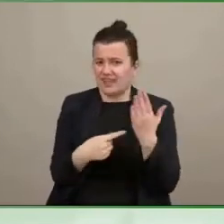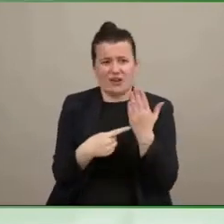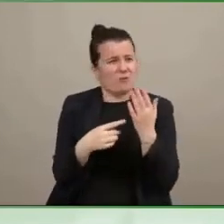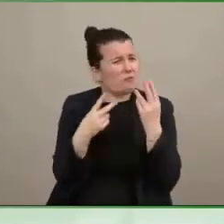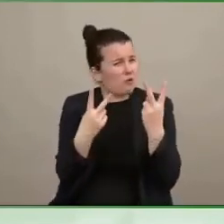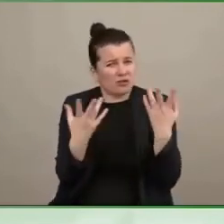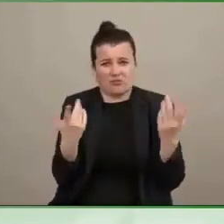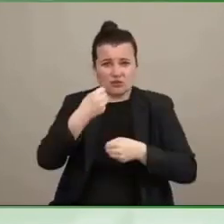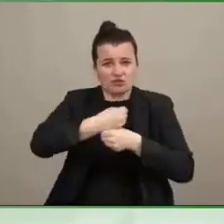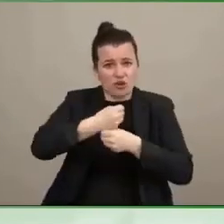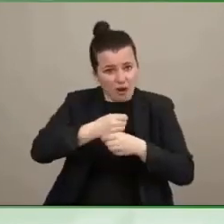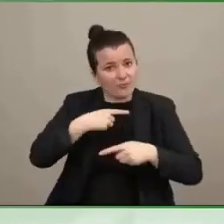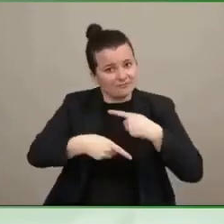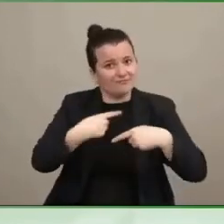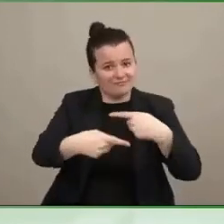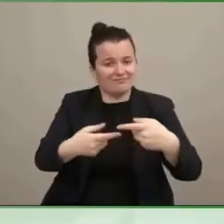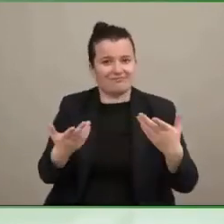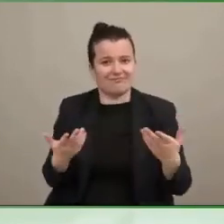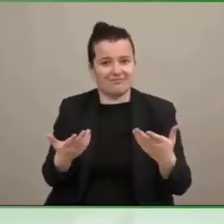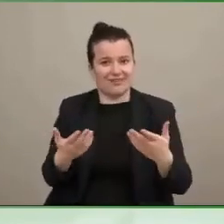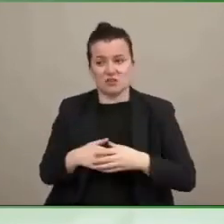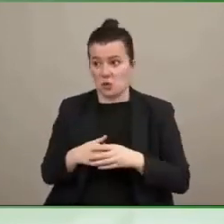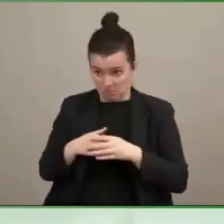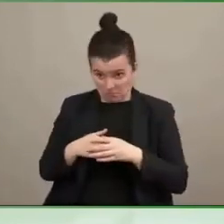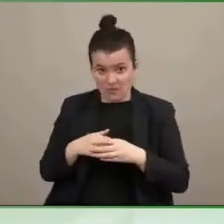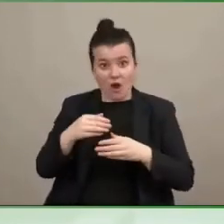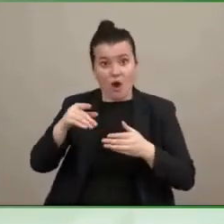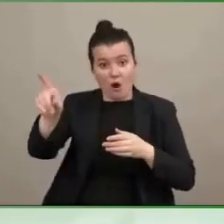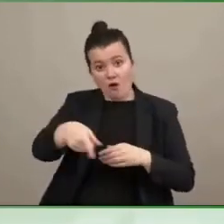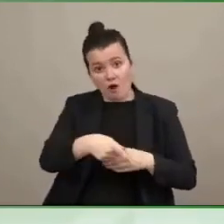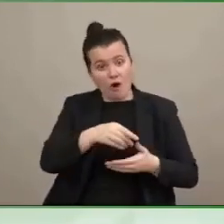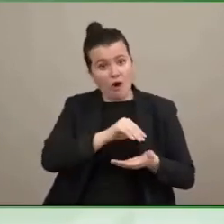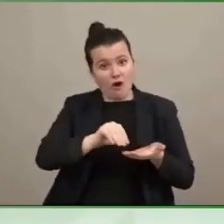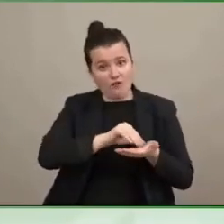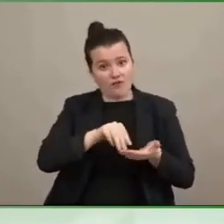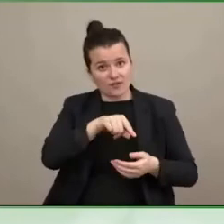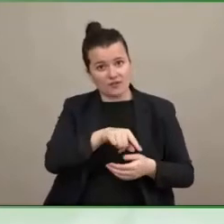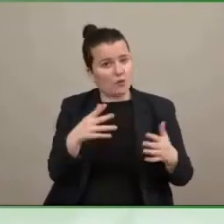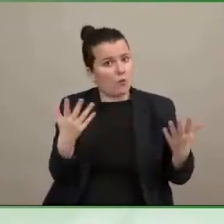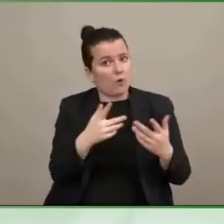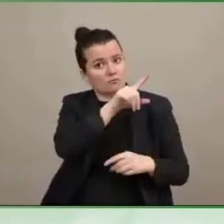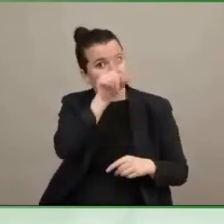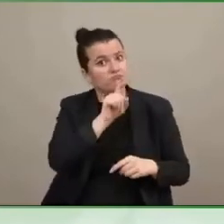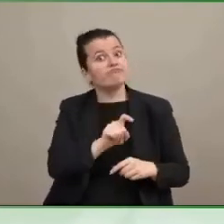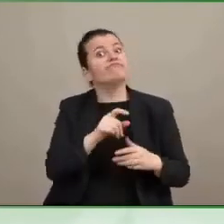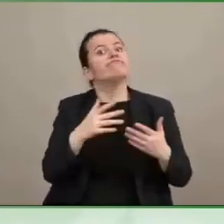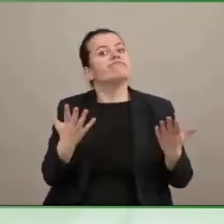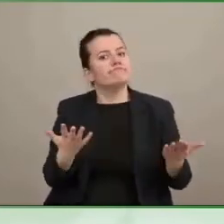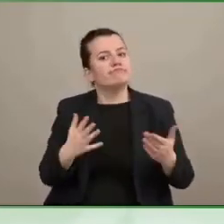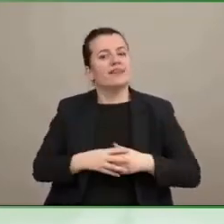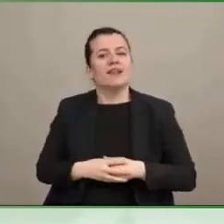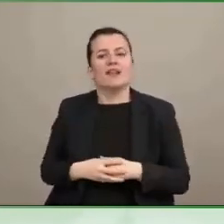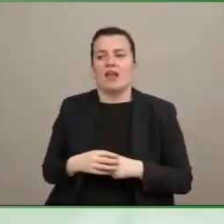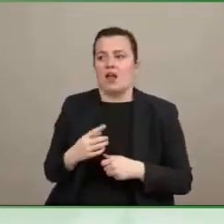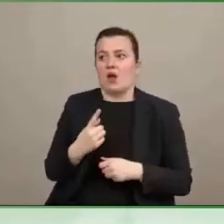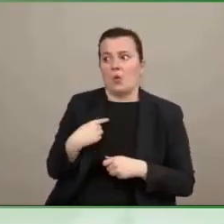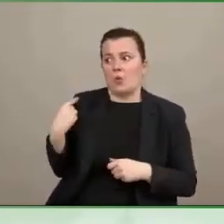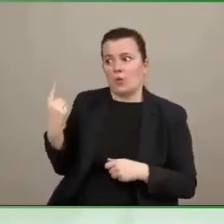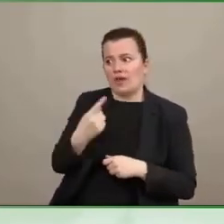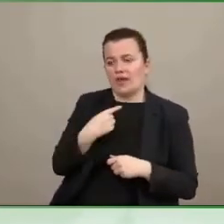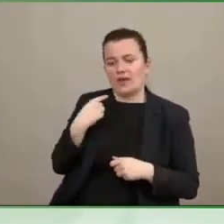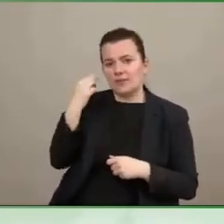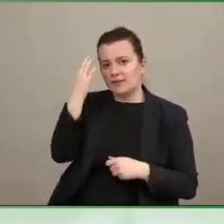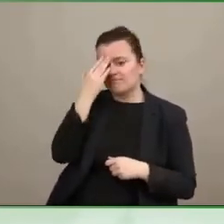happens when, you know, we go back to the office? And a critical question that we've found is that we're working with Microsoft